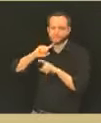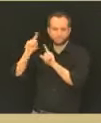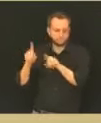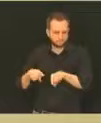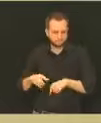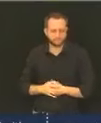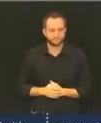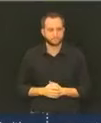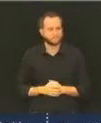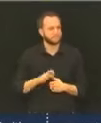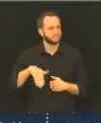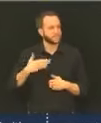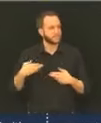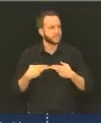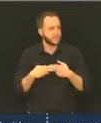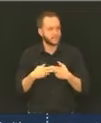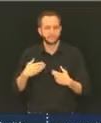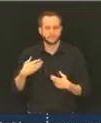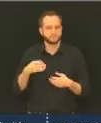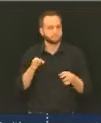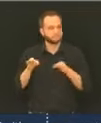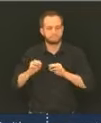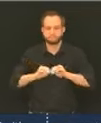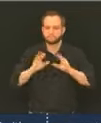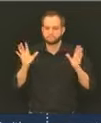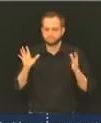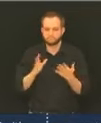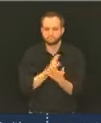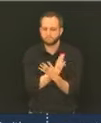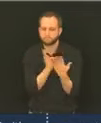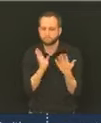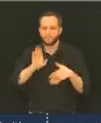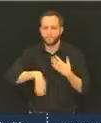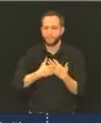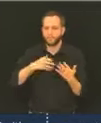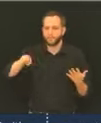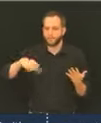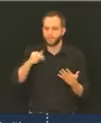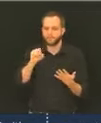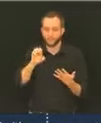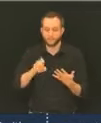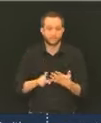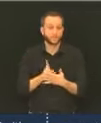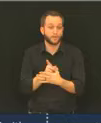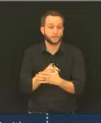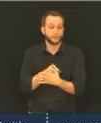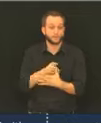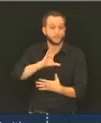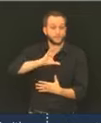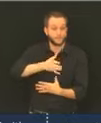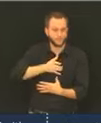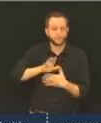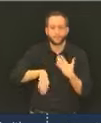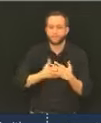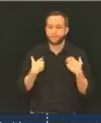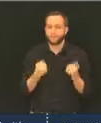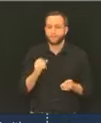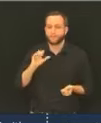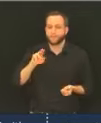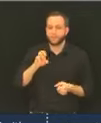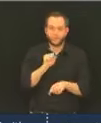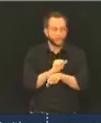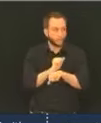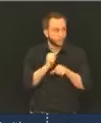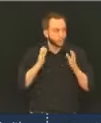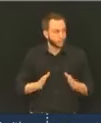And these are the different phases. In the first phase, we have healthcare workers. We have